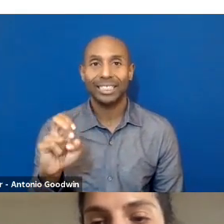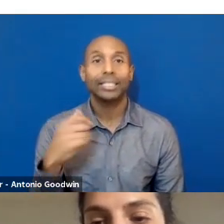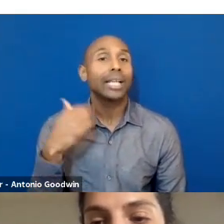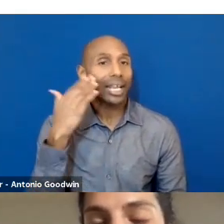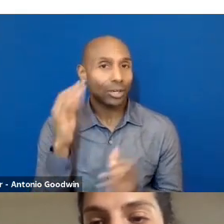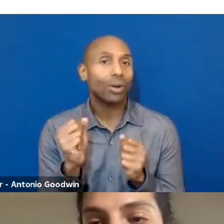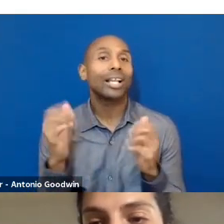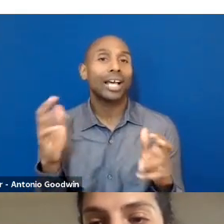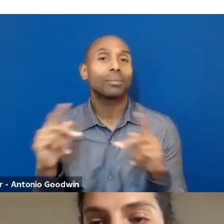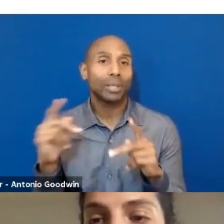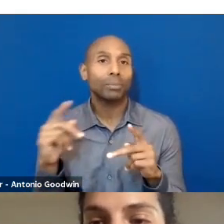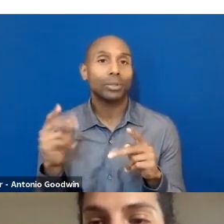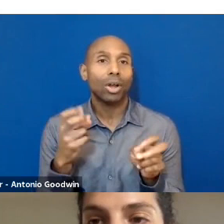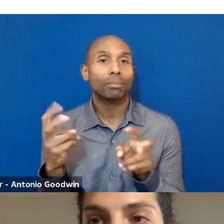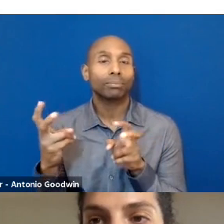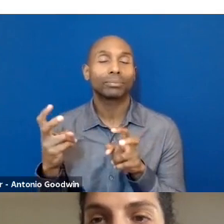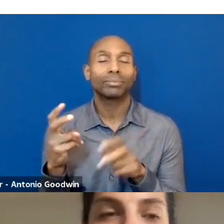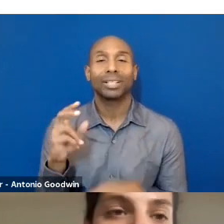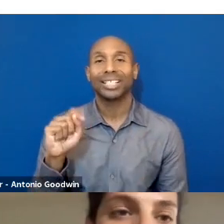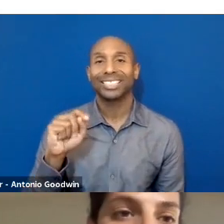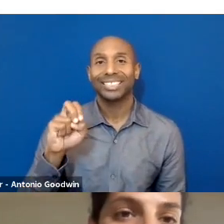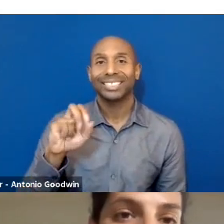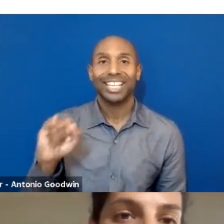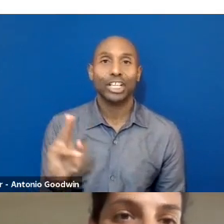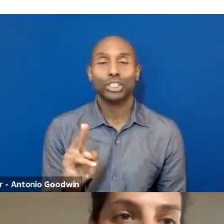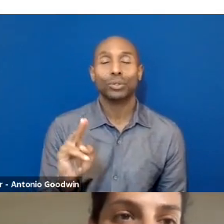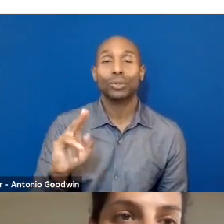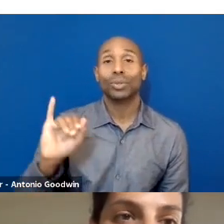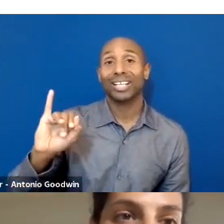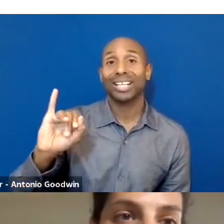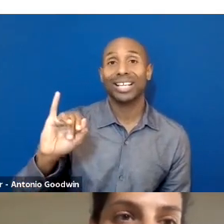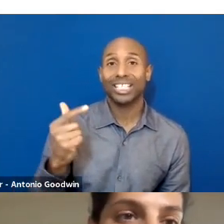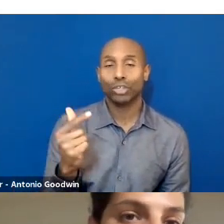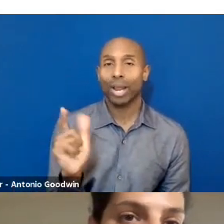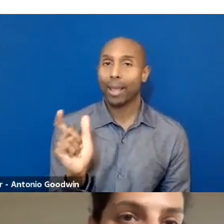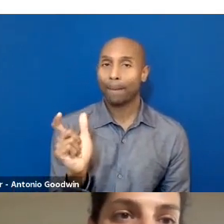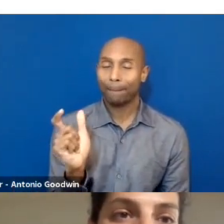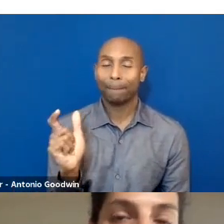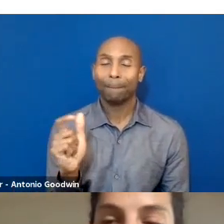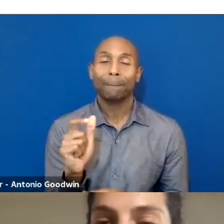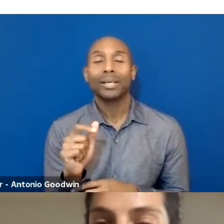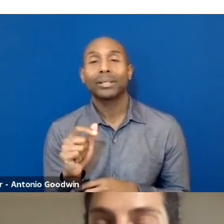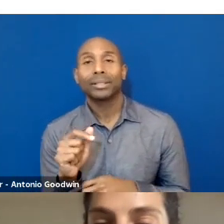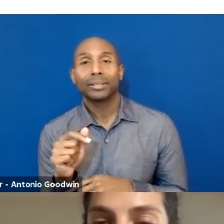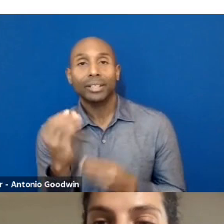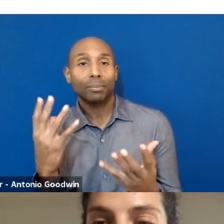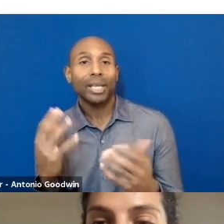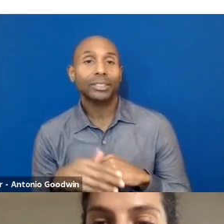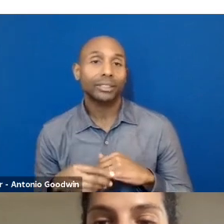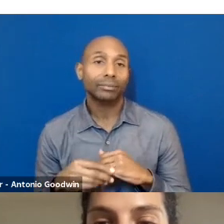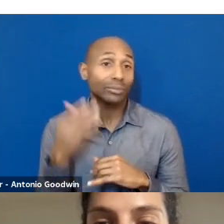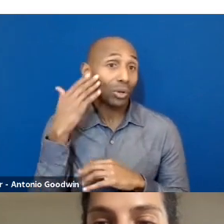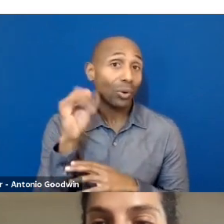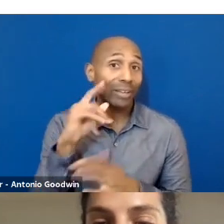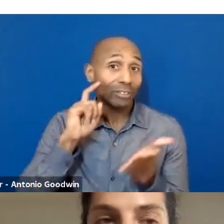Teju's handle on Instagram in the chat. don't know if you had the chance to look a little bit at the chat. It was really, really fun